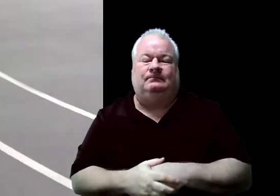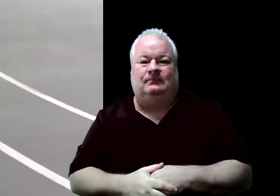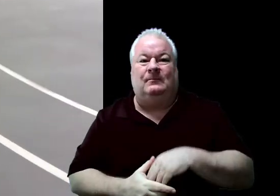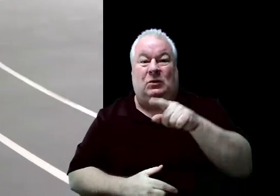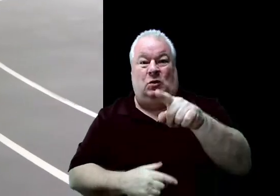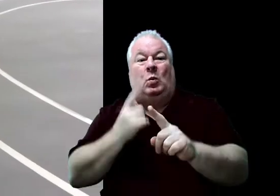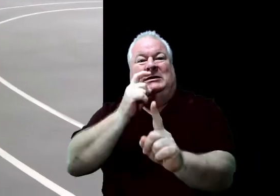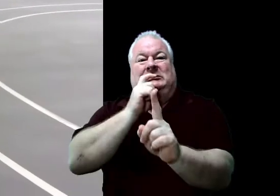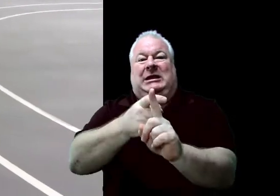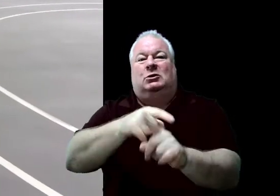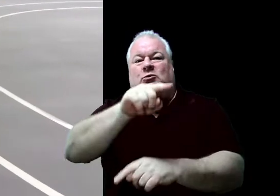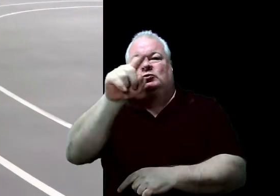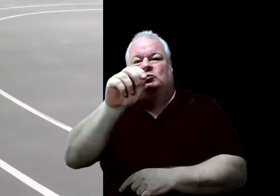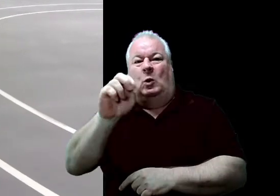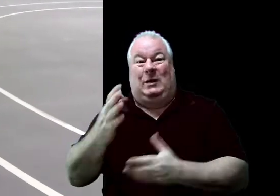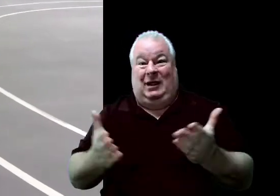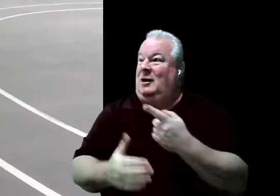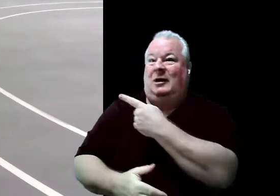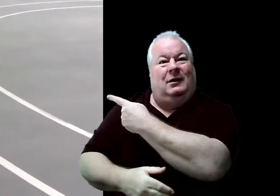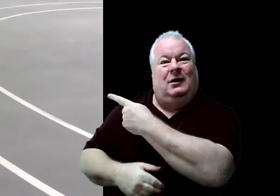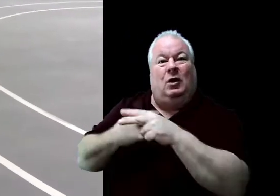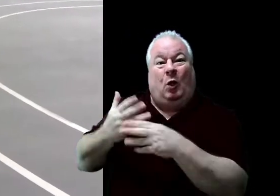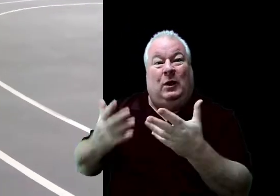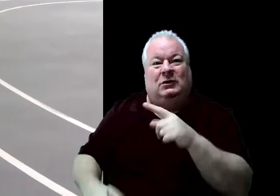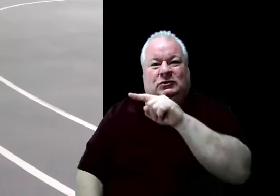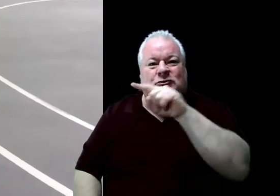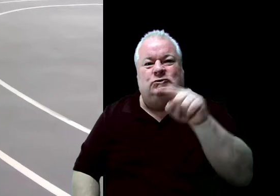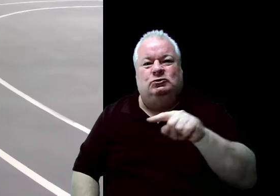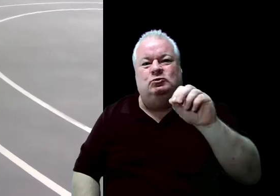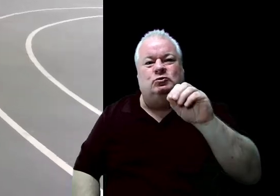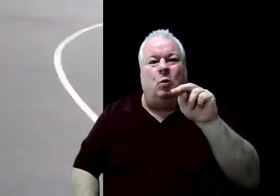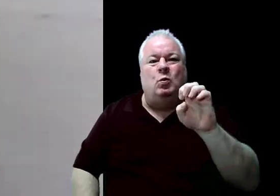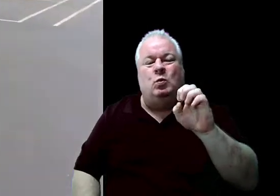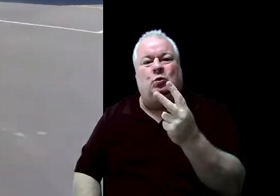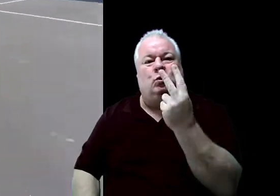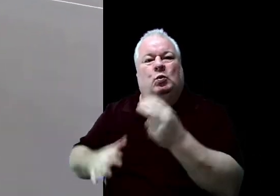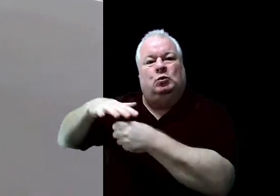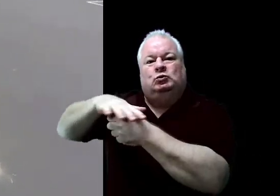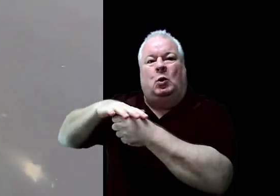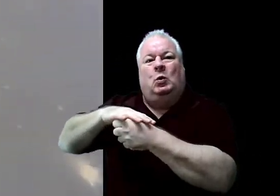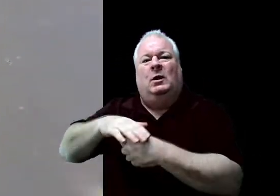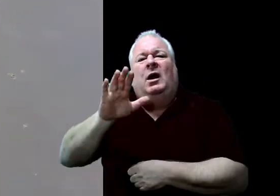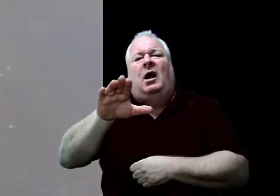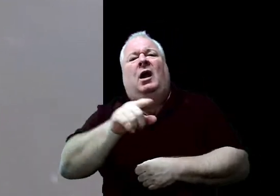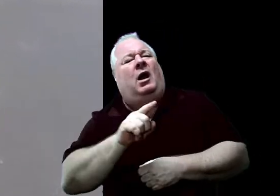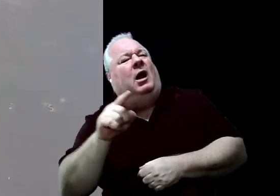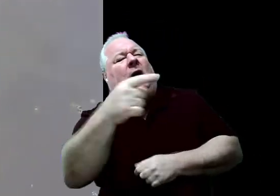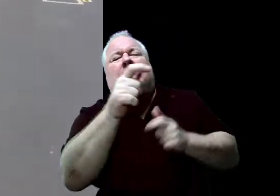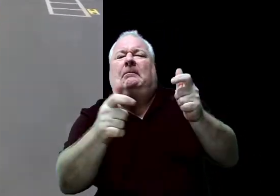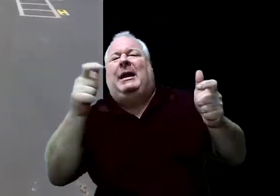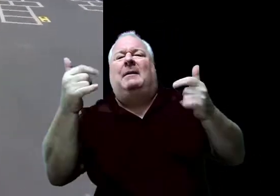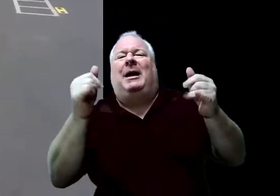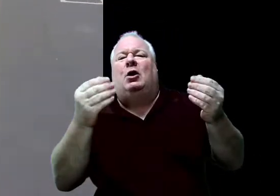What zone is this? Zone 2. What zone is the main